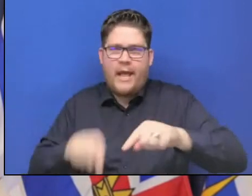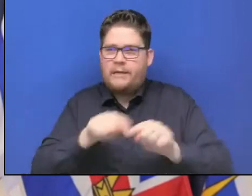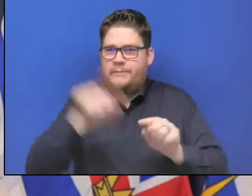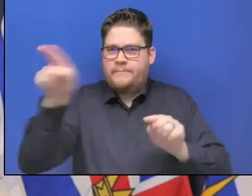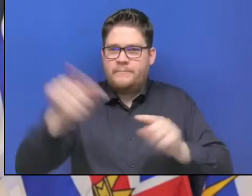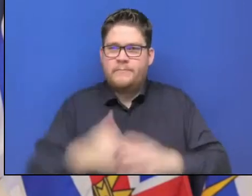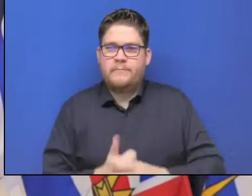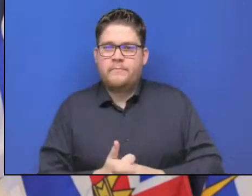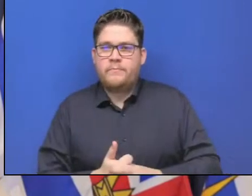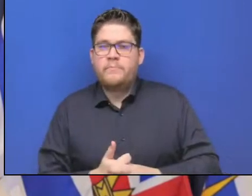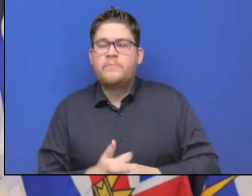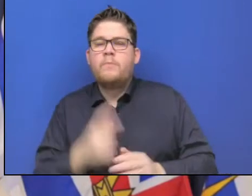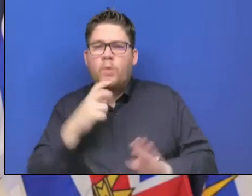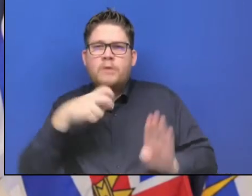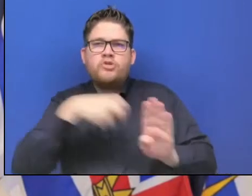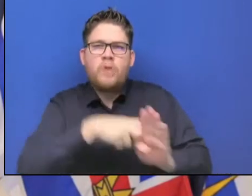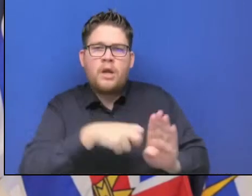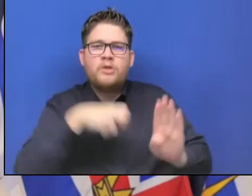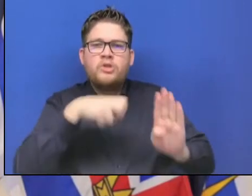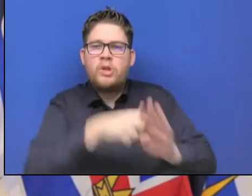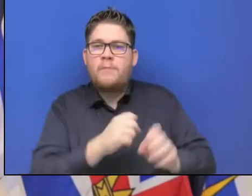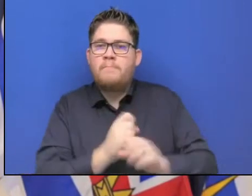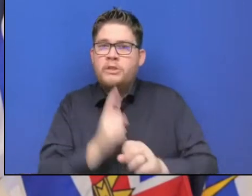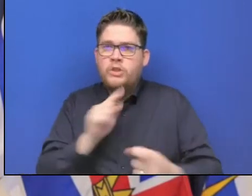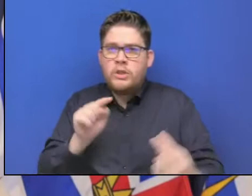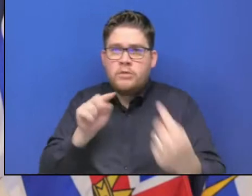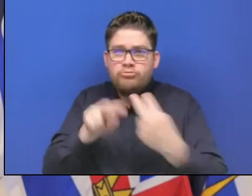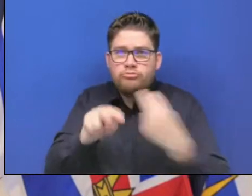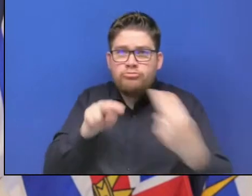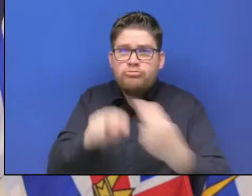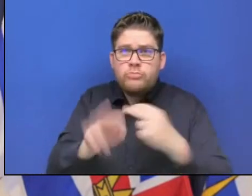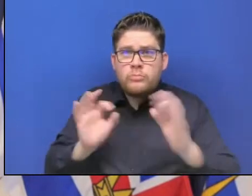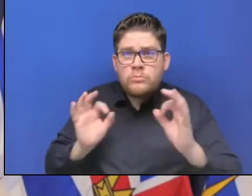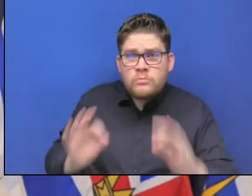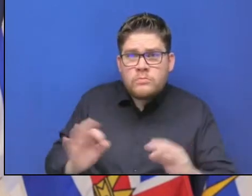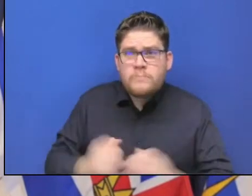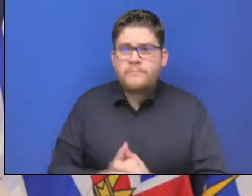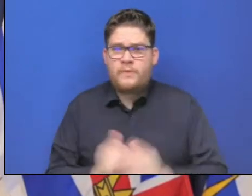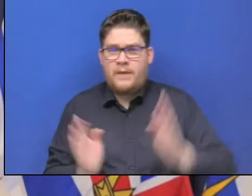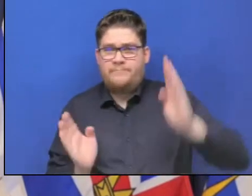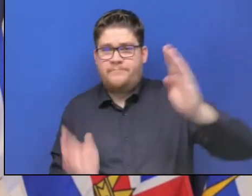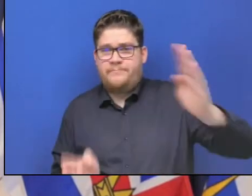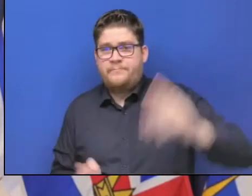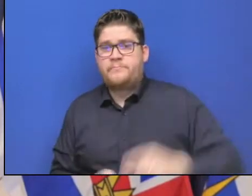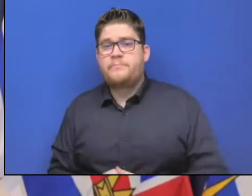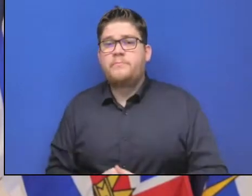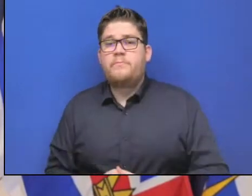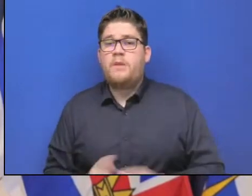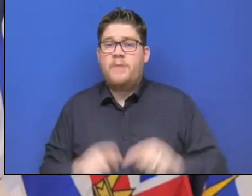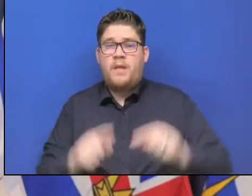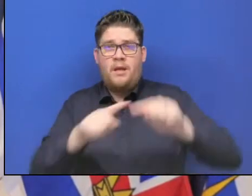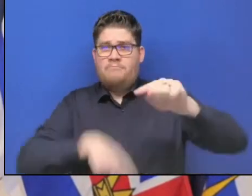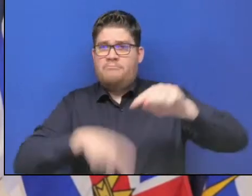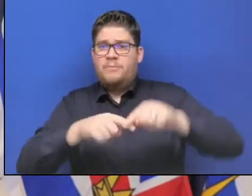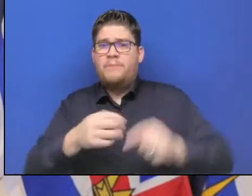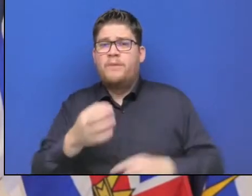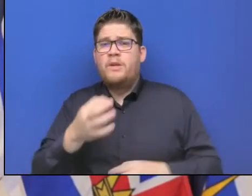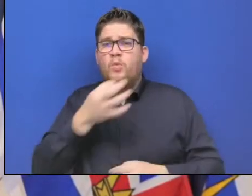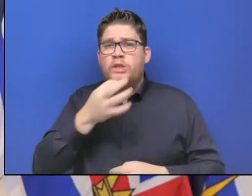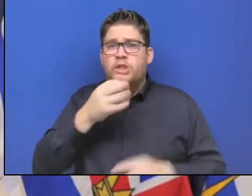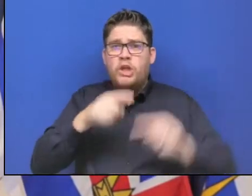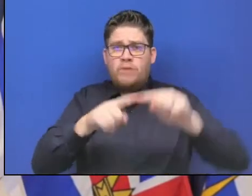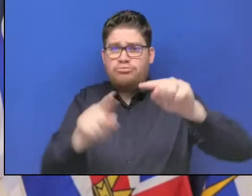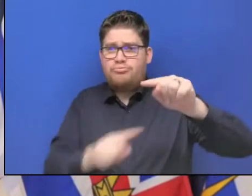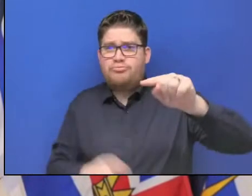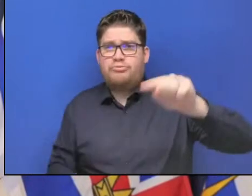that stretch of the highway, but it would be many, many kilometers past Whistler. And it's really to protect the